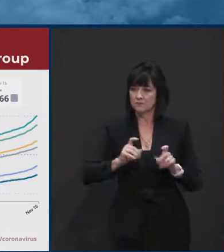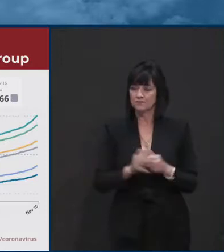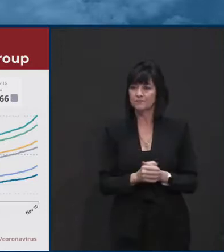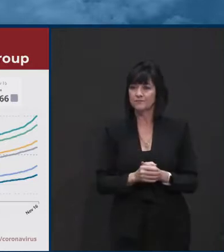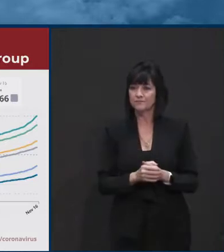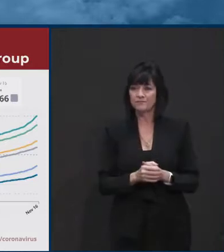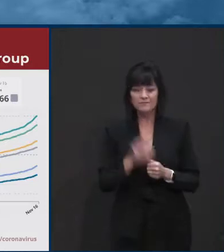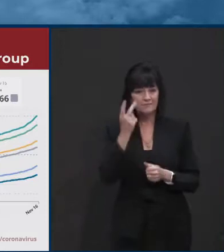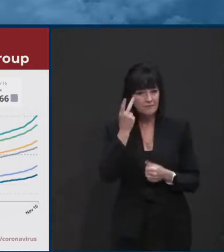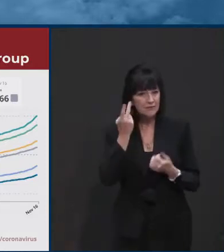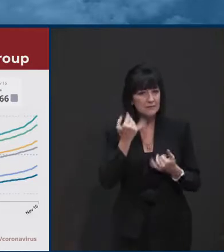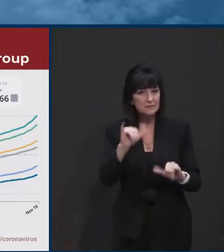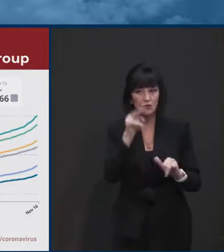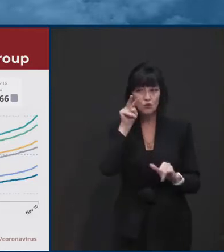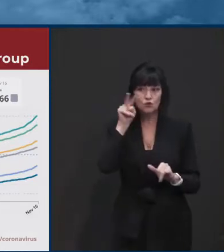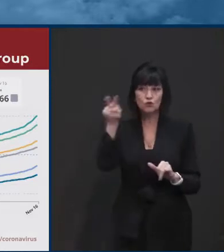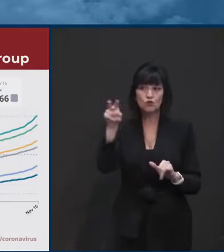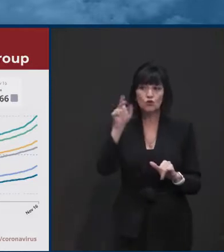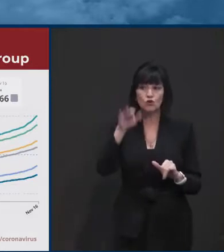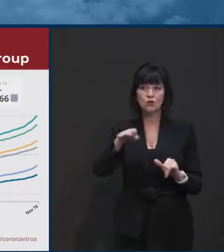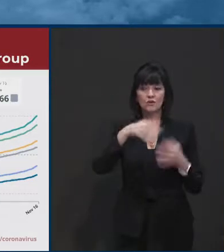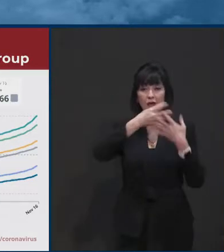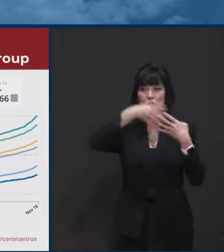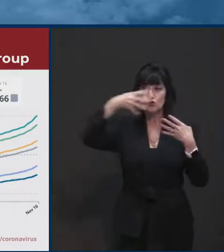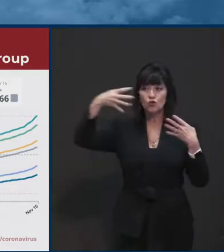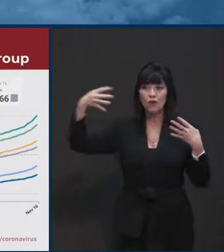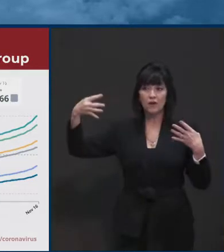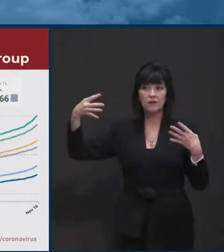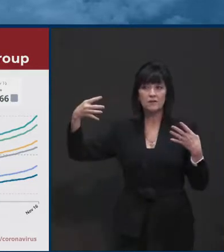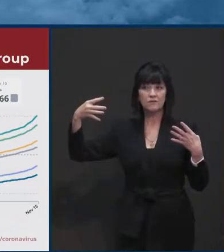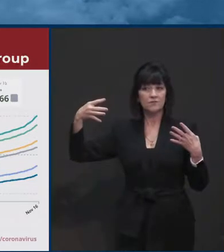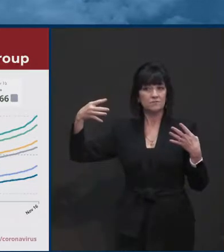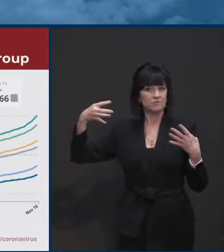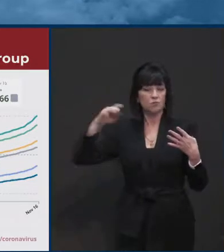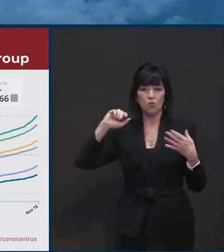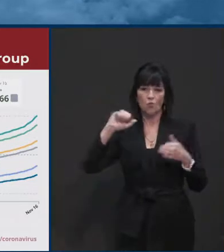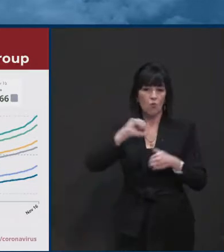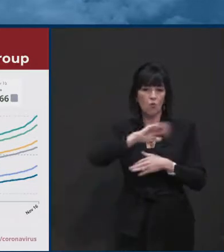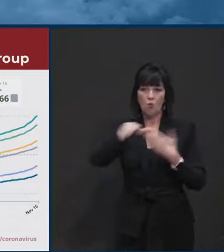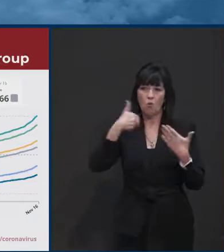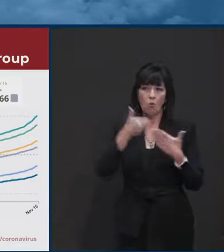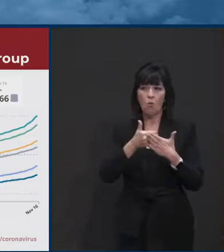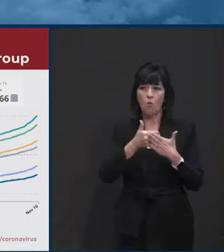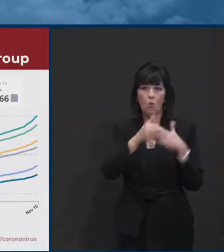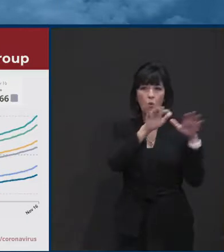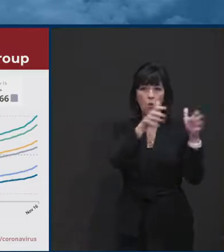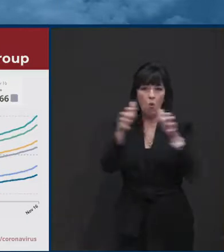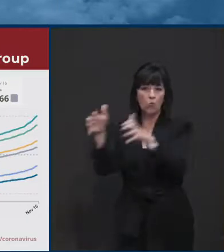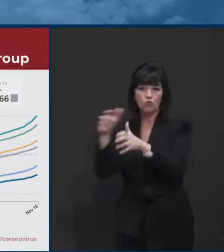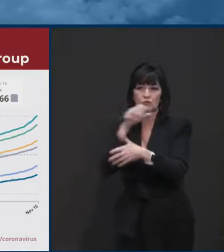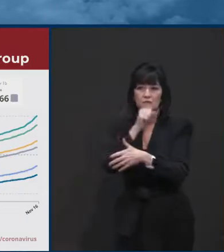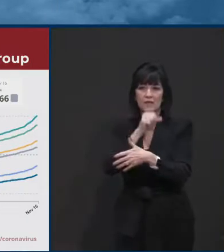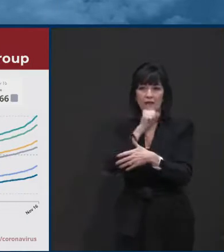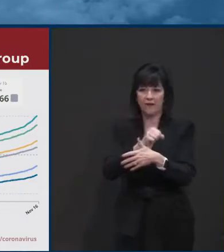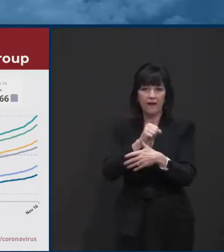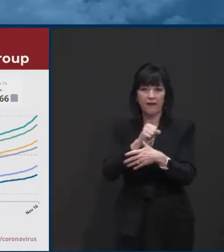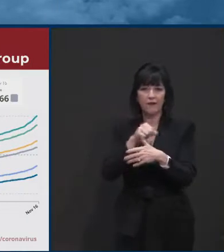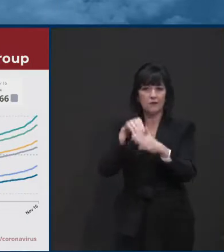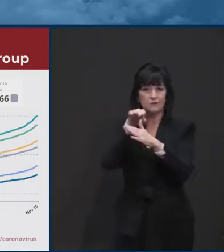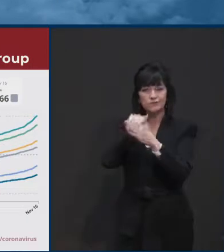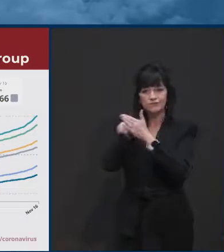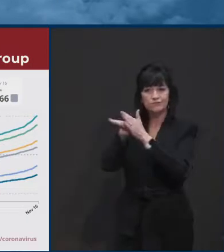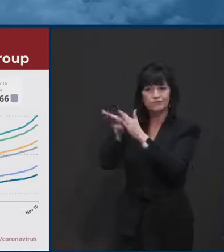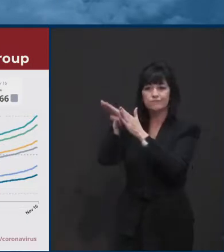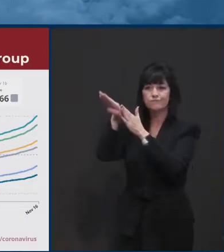highest, you can see all the lines are starting to spike upward to reflect the current uptick in cases.